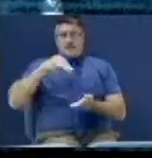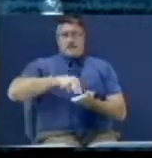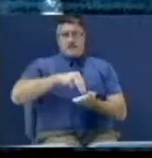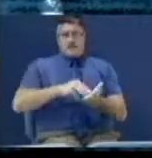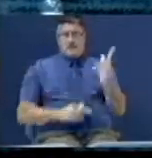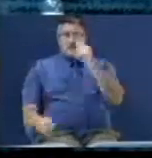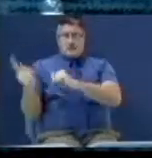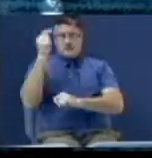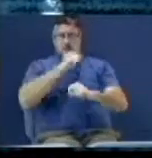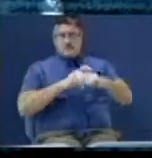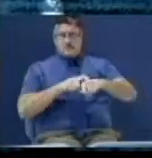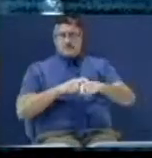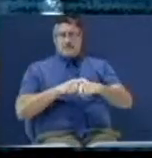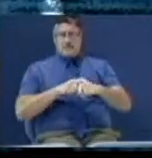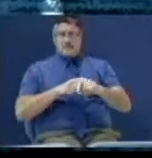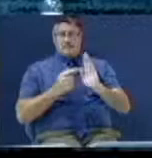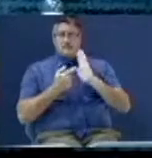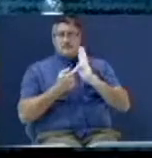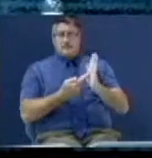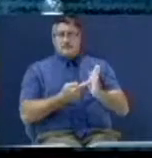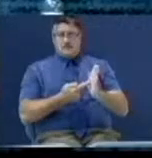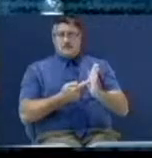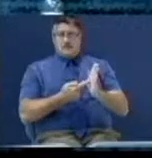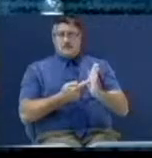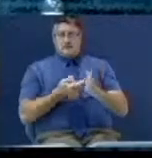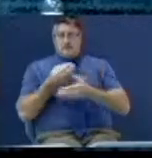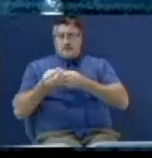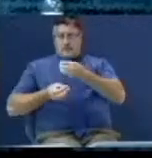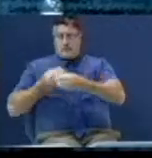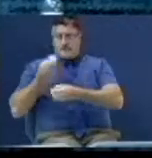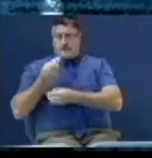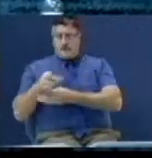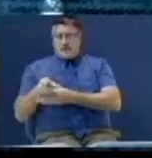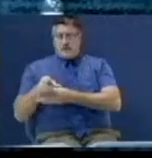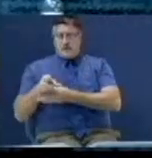tribulation. And they should feed her